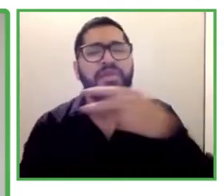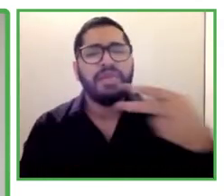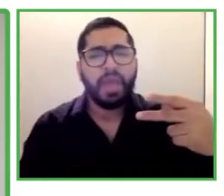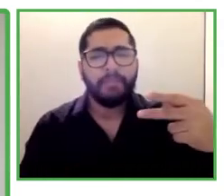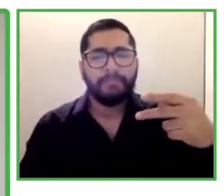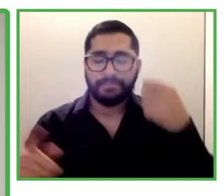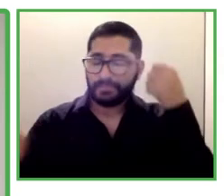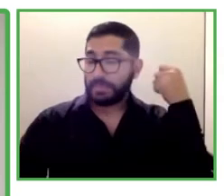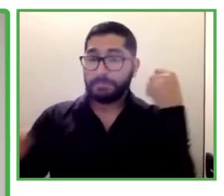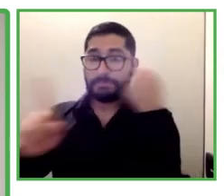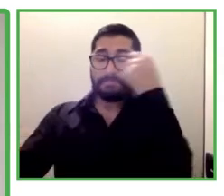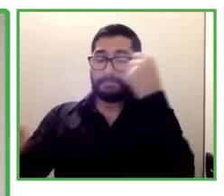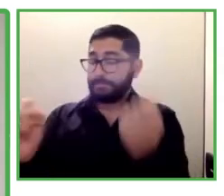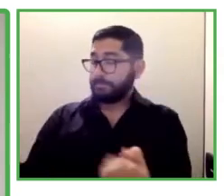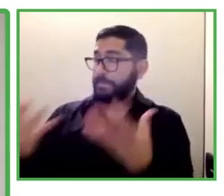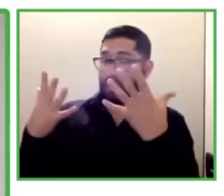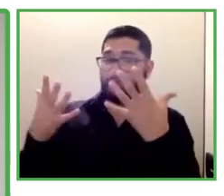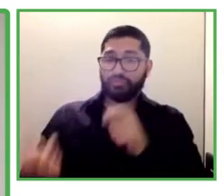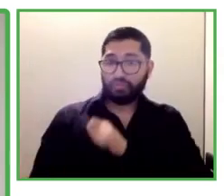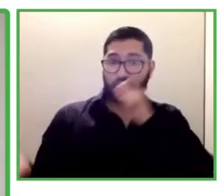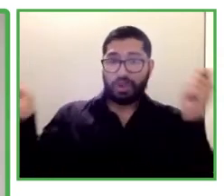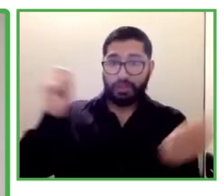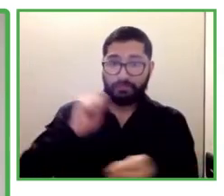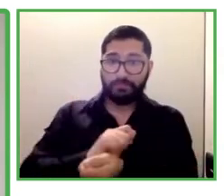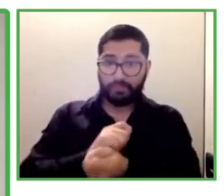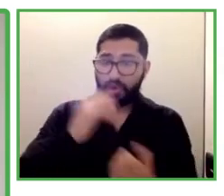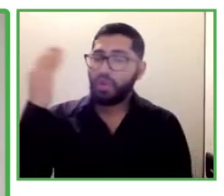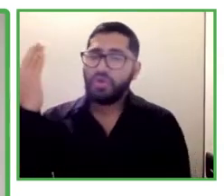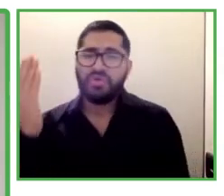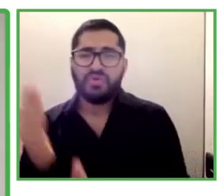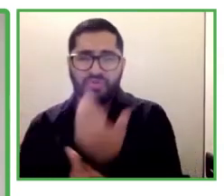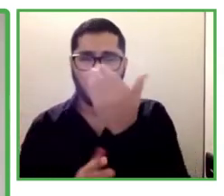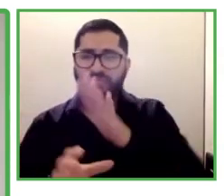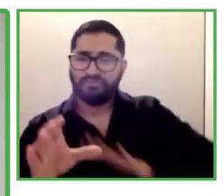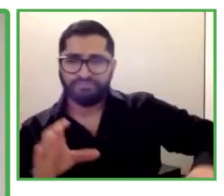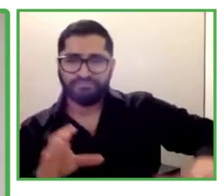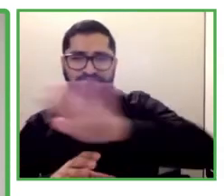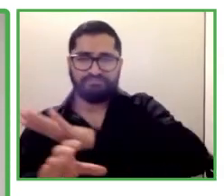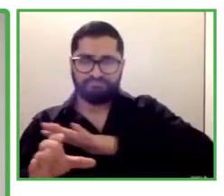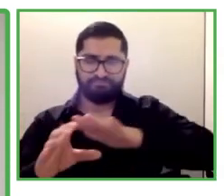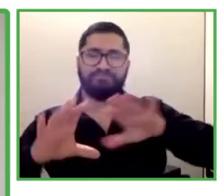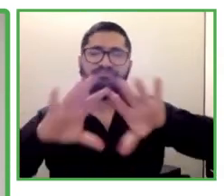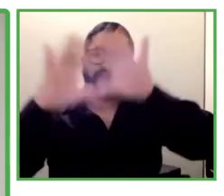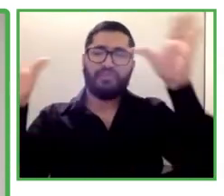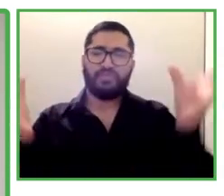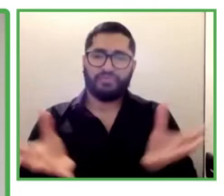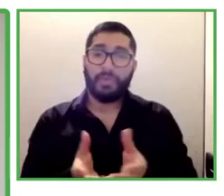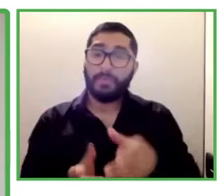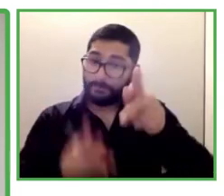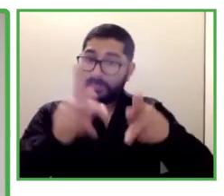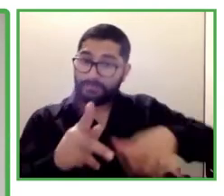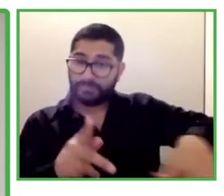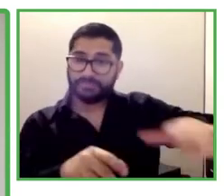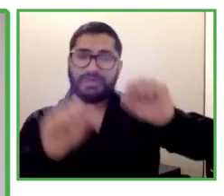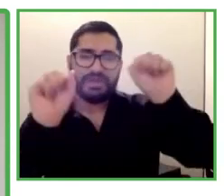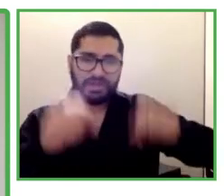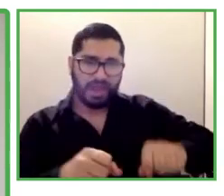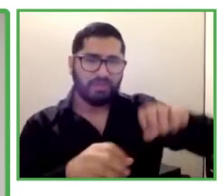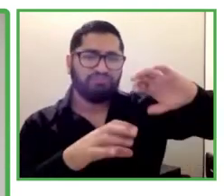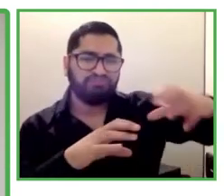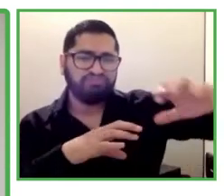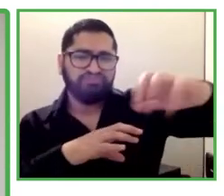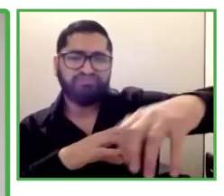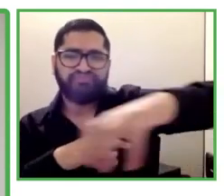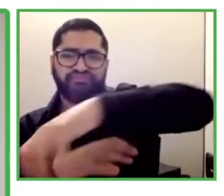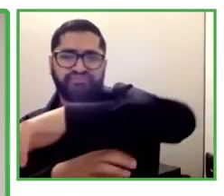actors. So it's all about replicating what works rather than reinventing the wheel. With the